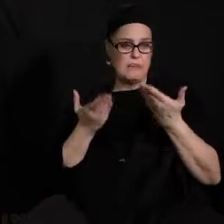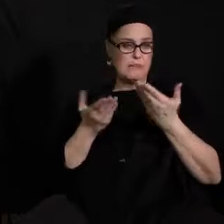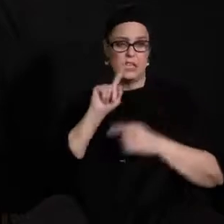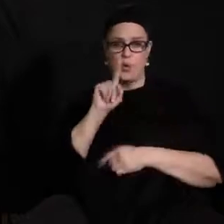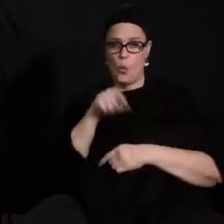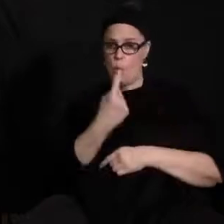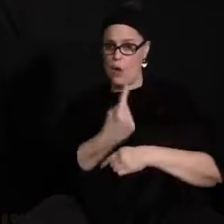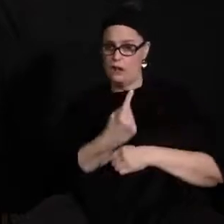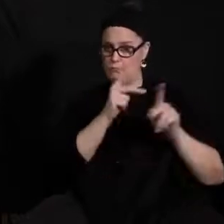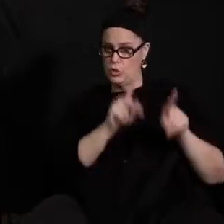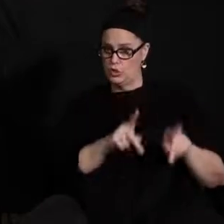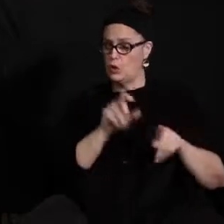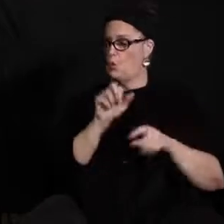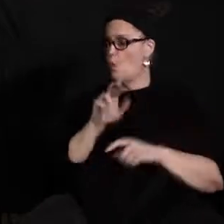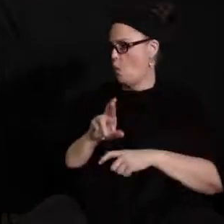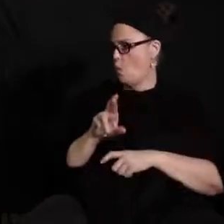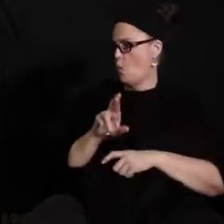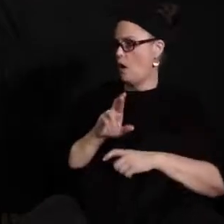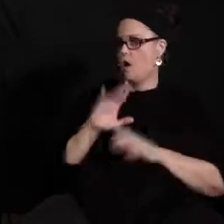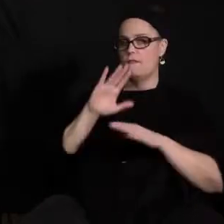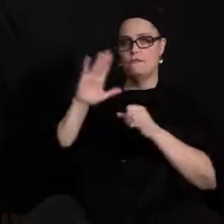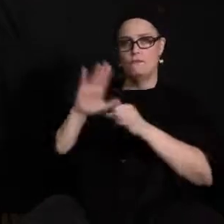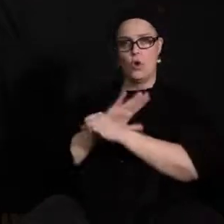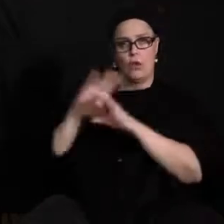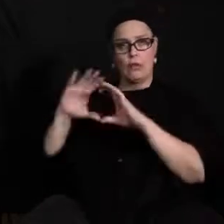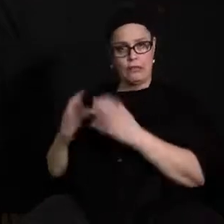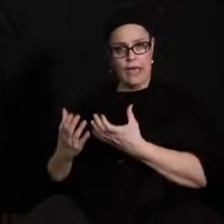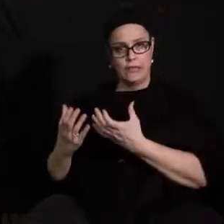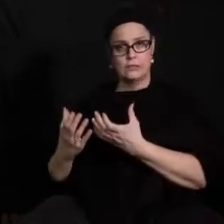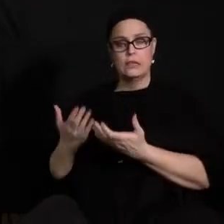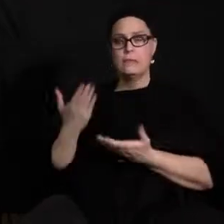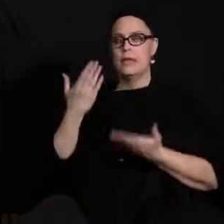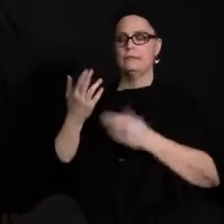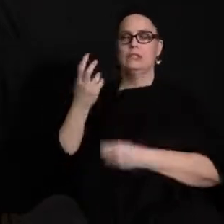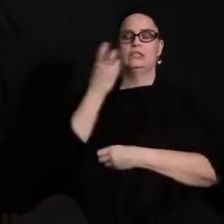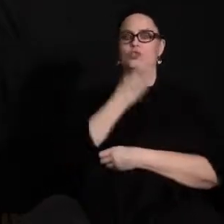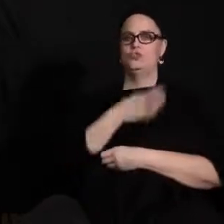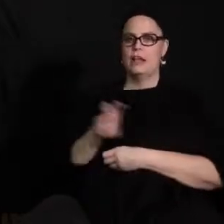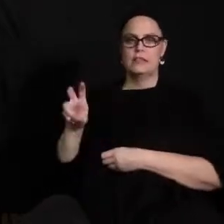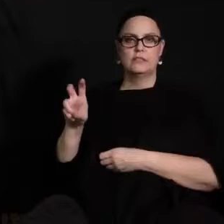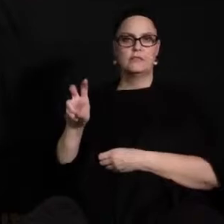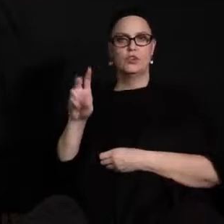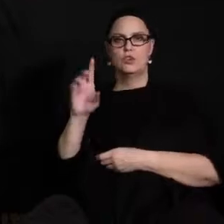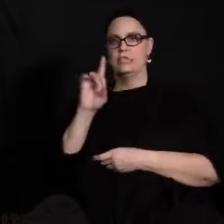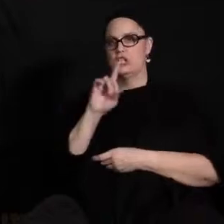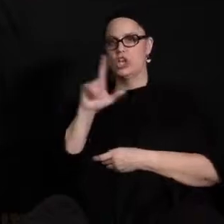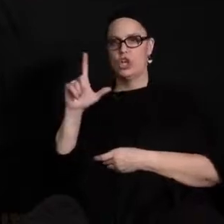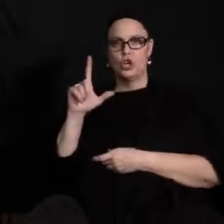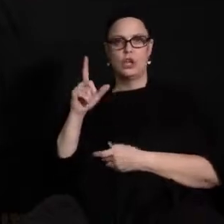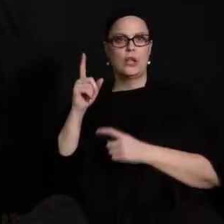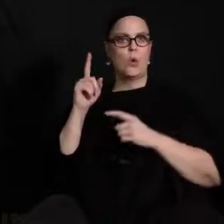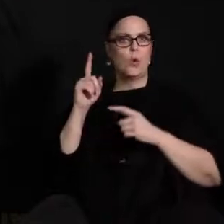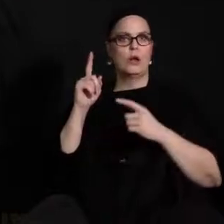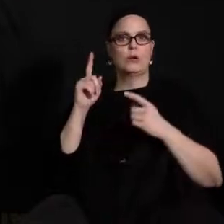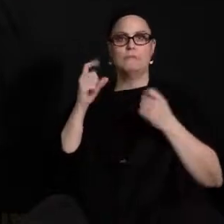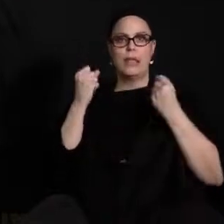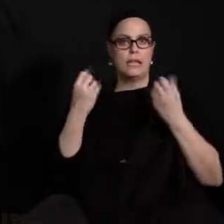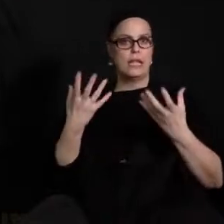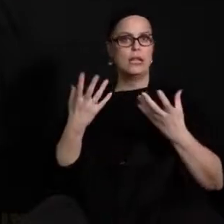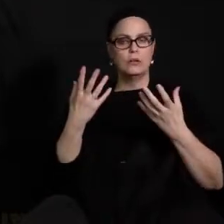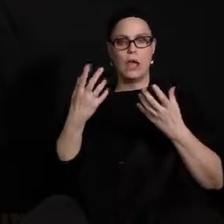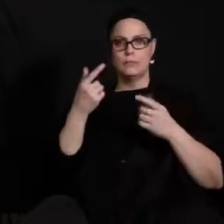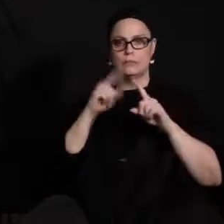it might be a temporary shift to distance learning for an entire grade band if we have multiple classes that are affected